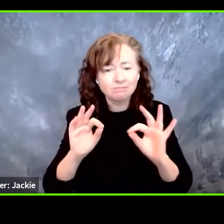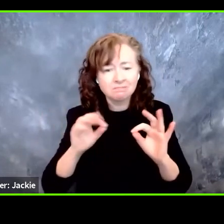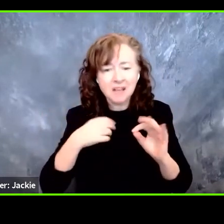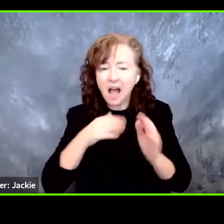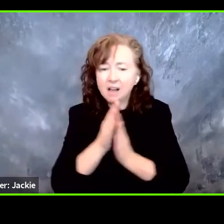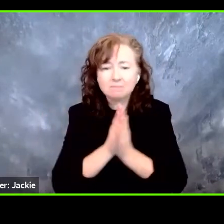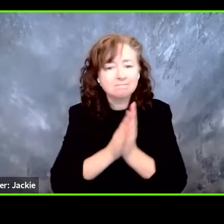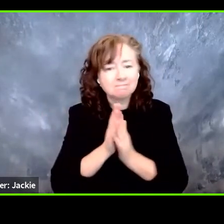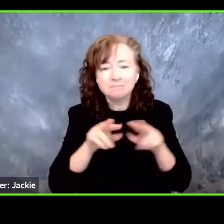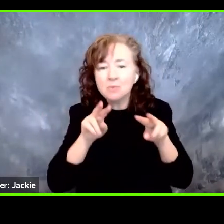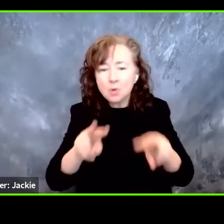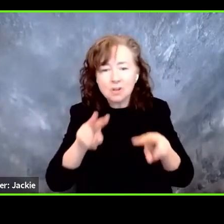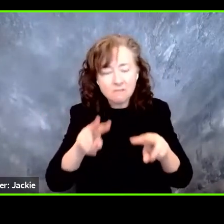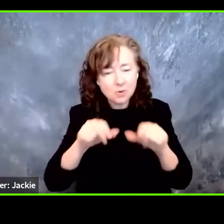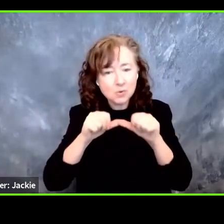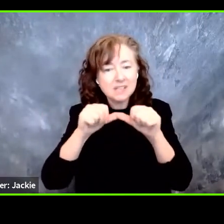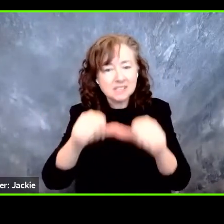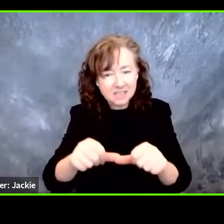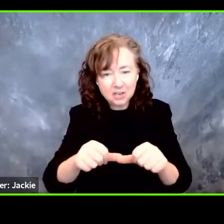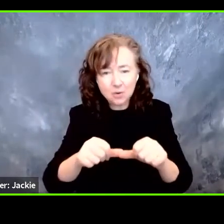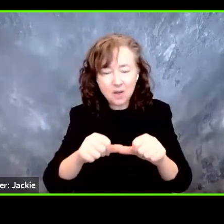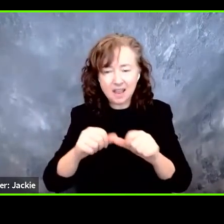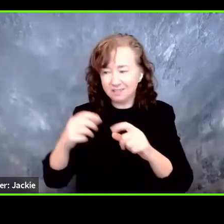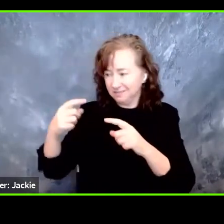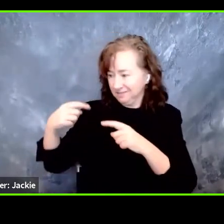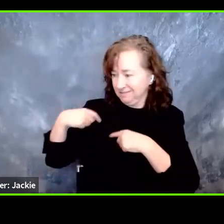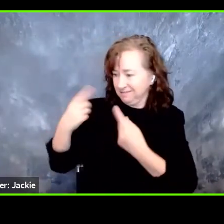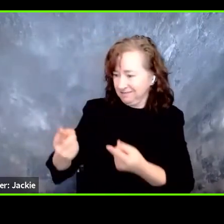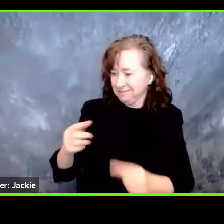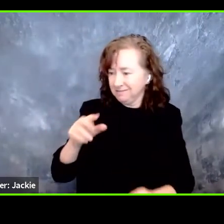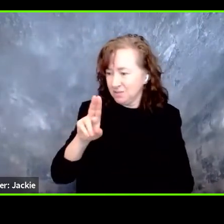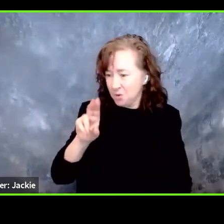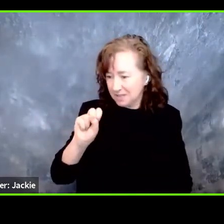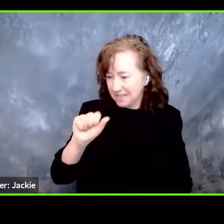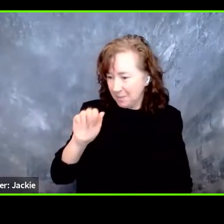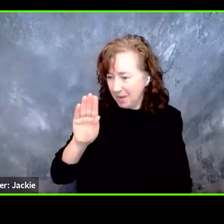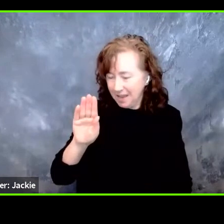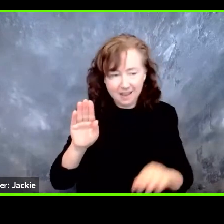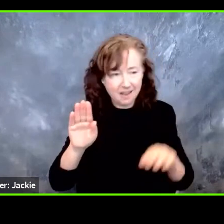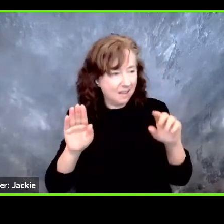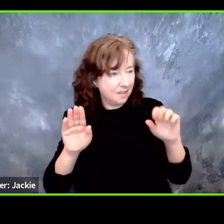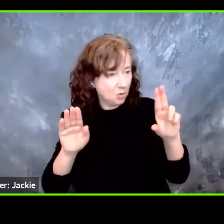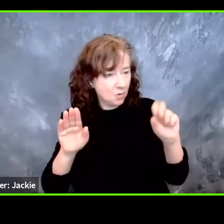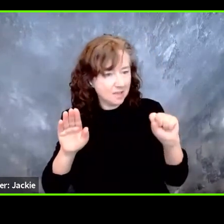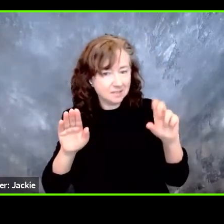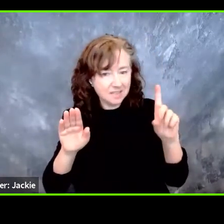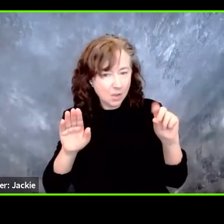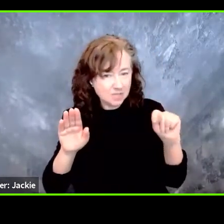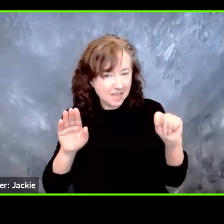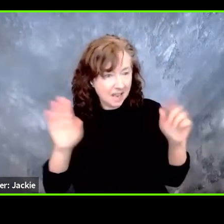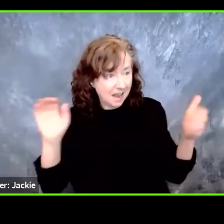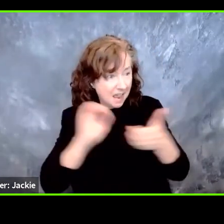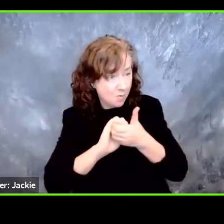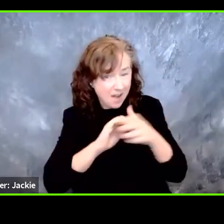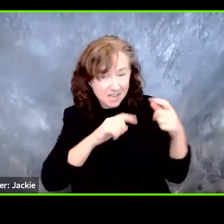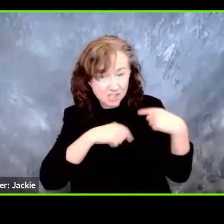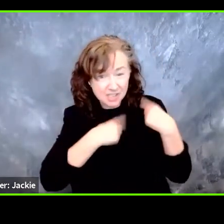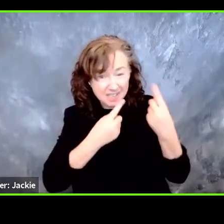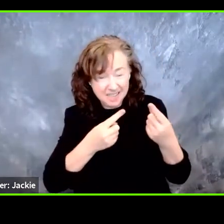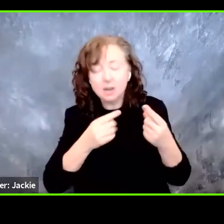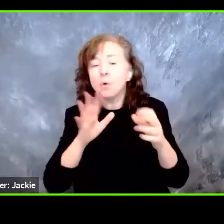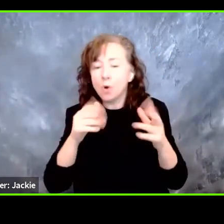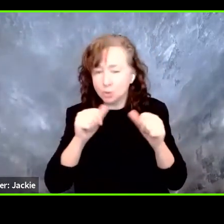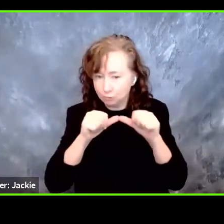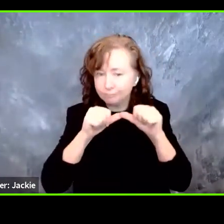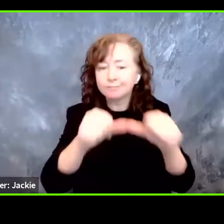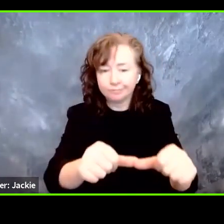to continuing the long tradition of collaboration between the U.S. Access Board and the U.S. of Transportation. So with that, I'll hand